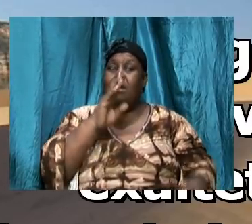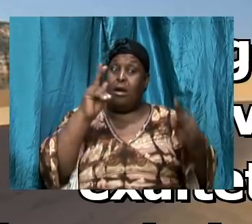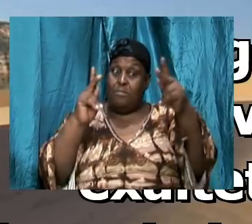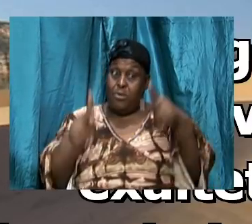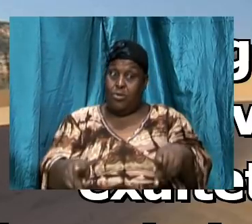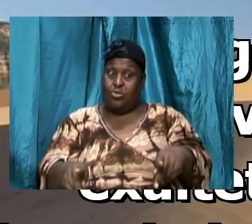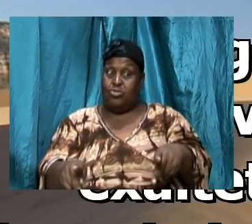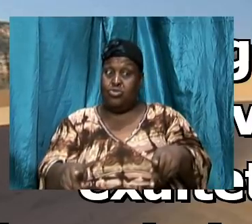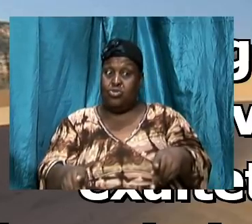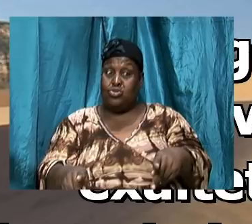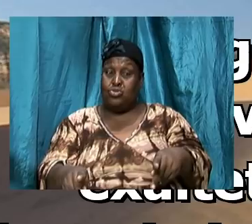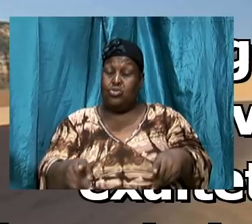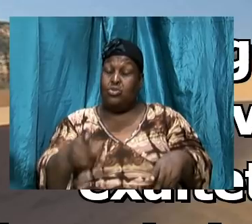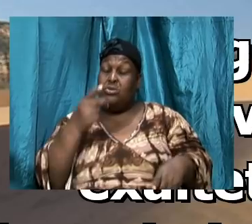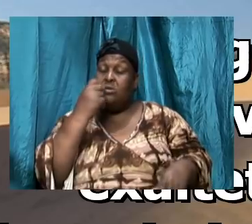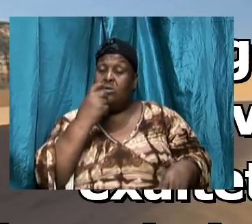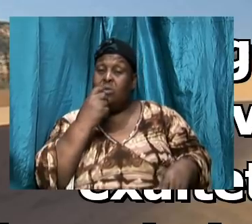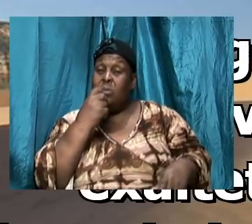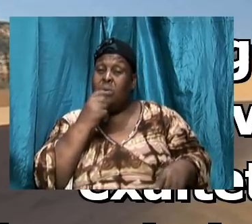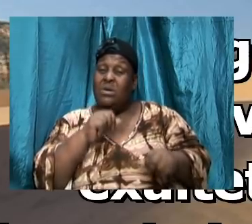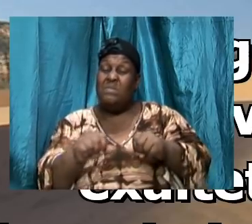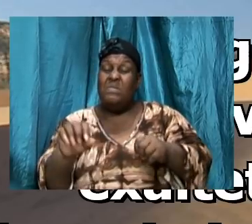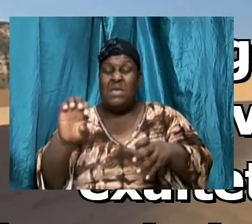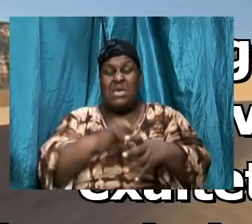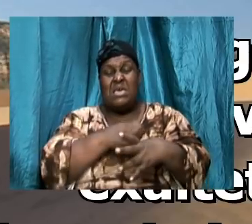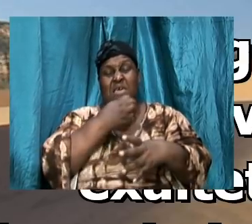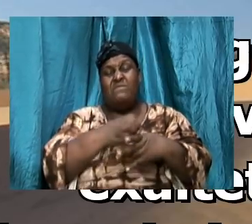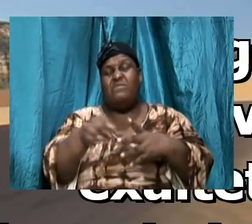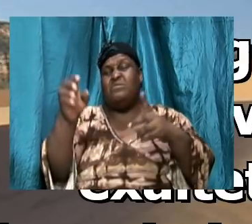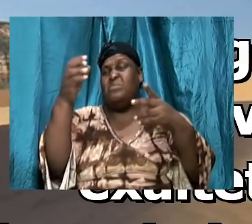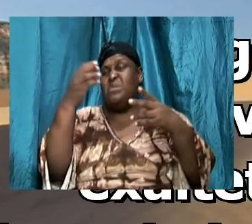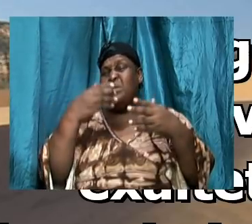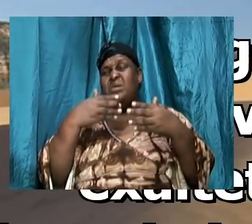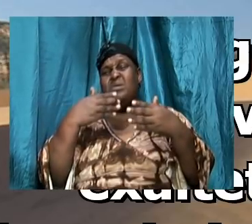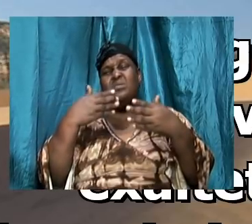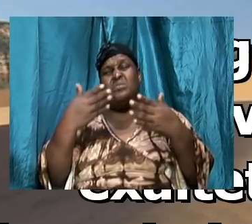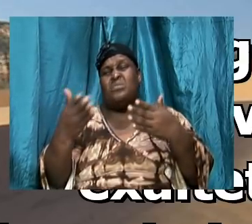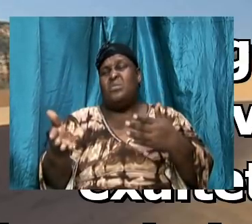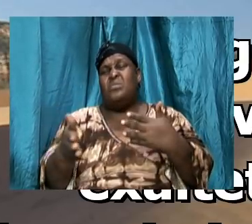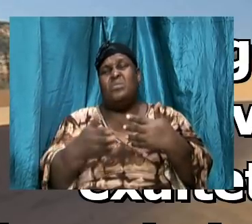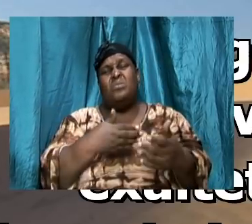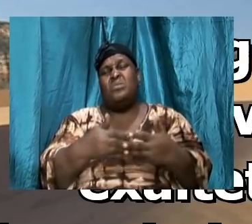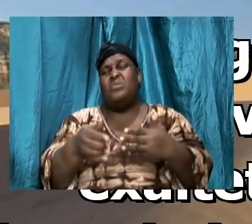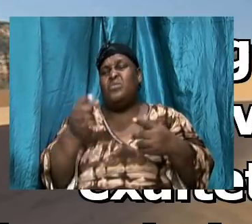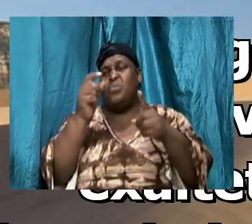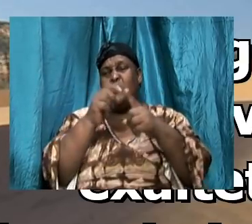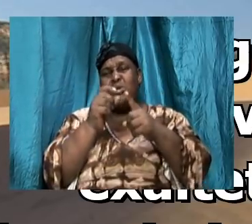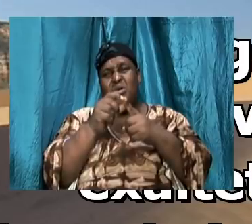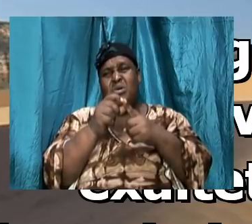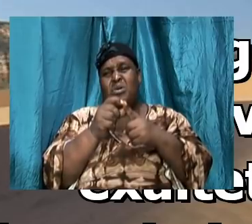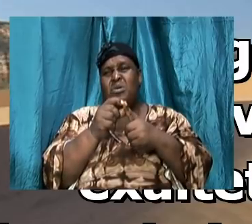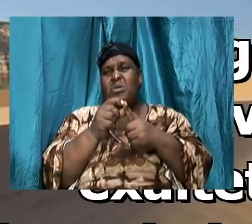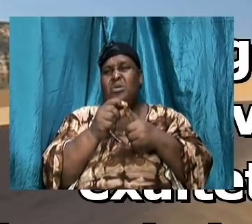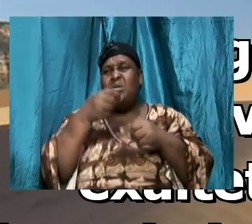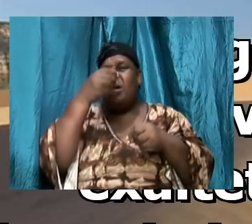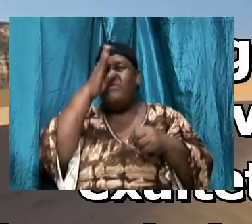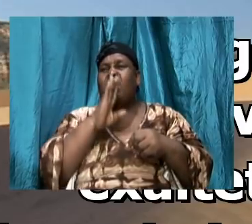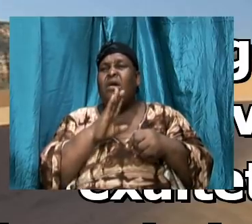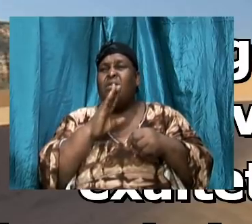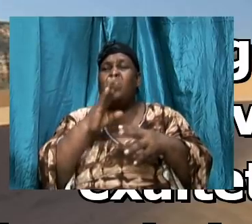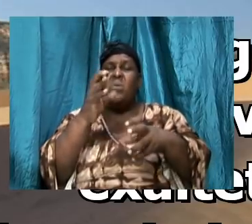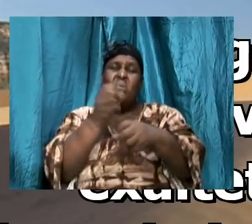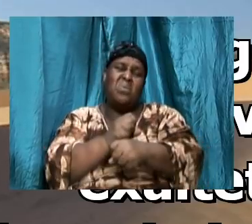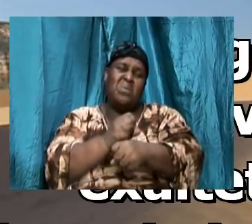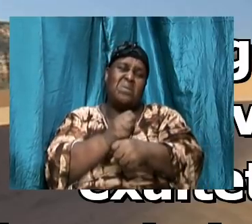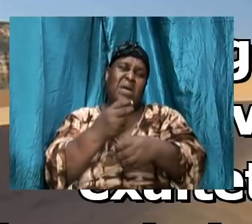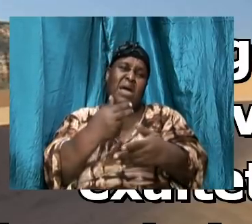even though the word of God is something that he exalts and holds in a high and holy place.